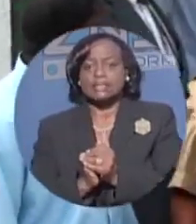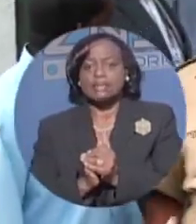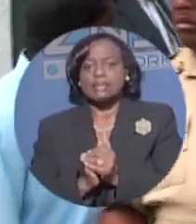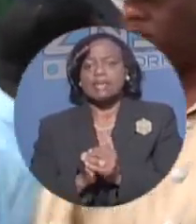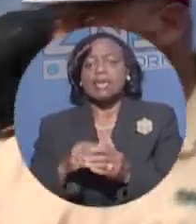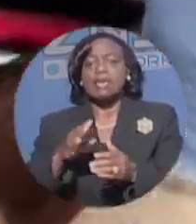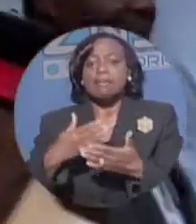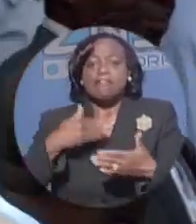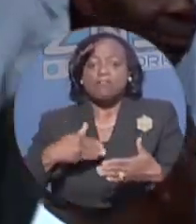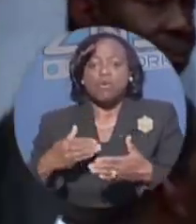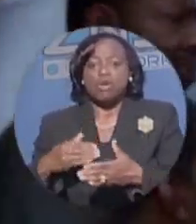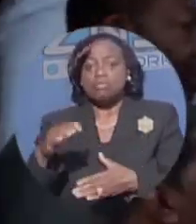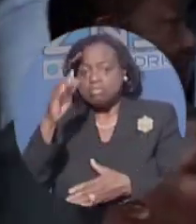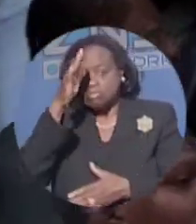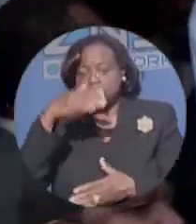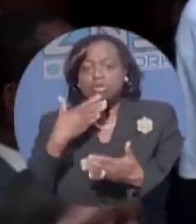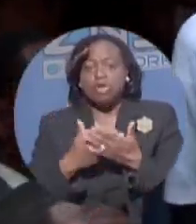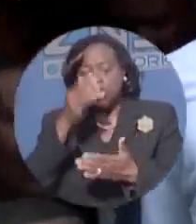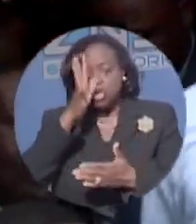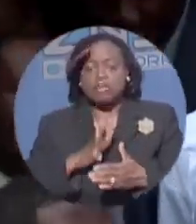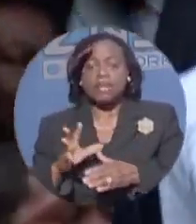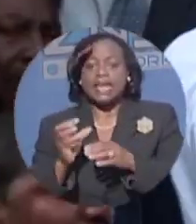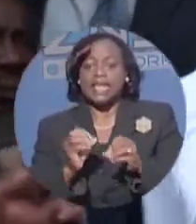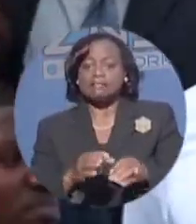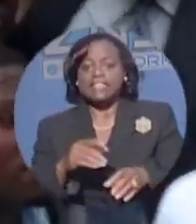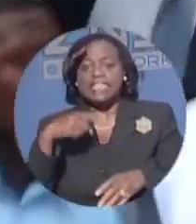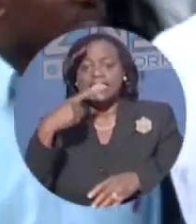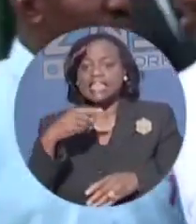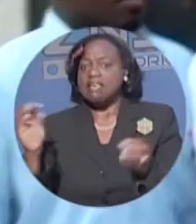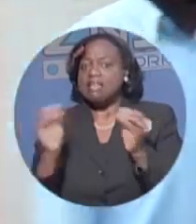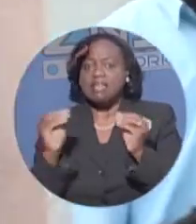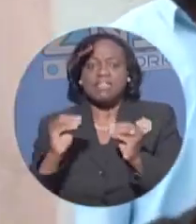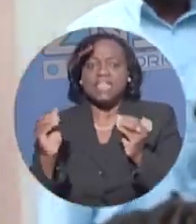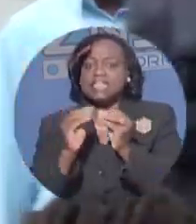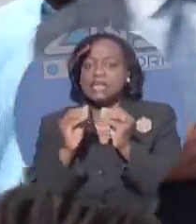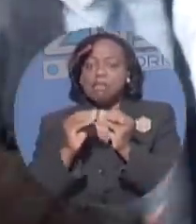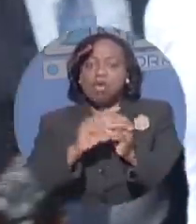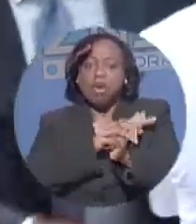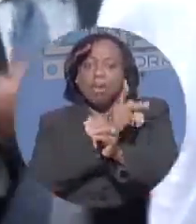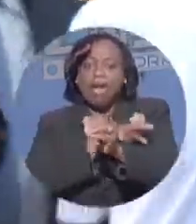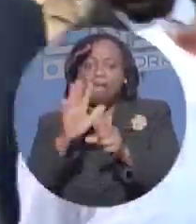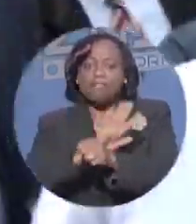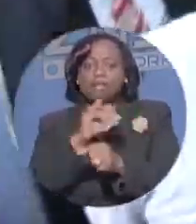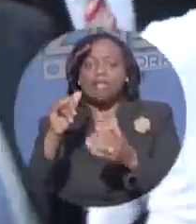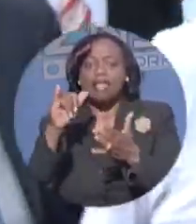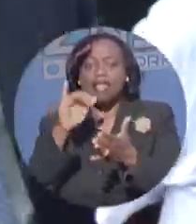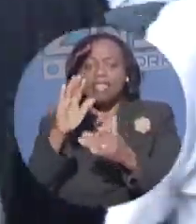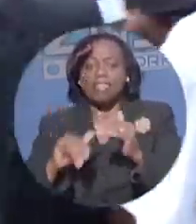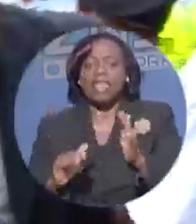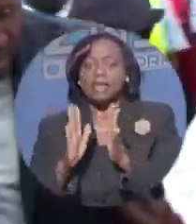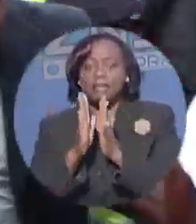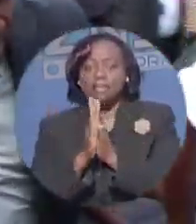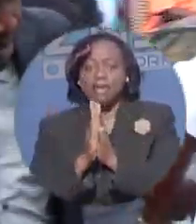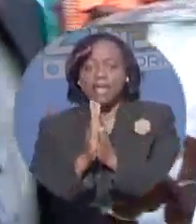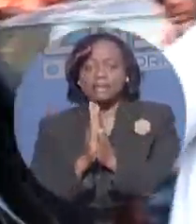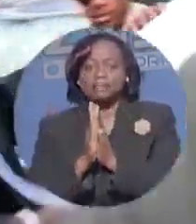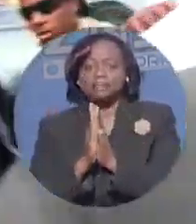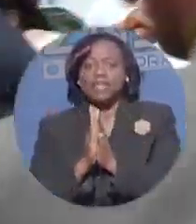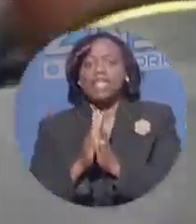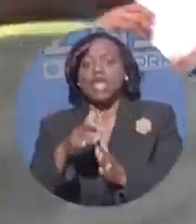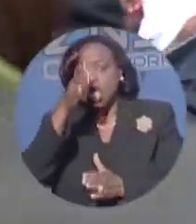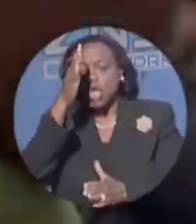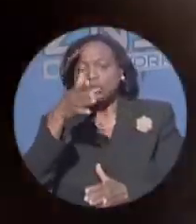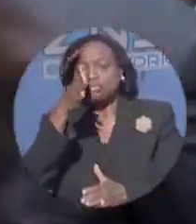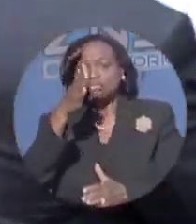Before Goodman left, she reminded him that nothing is more powerful than prayer, And after thanking the magistrate for the encouraging words, Goodman expressed